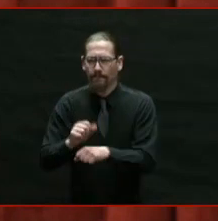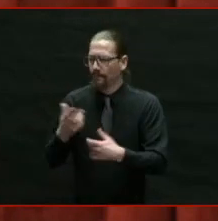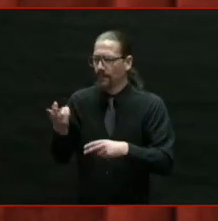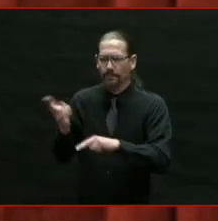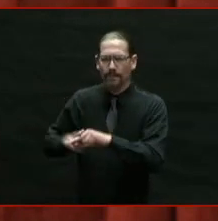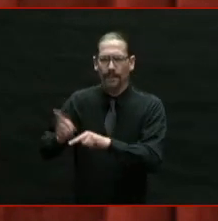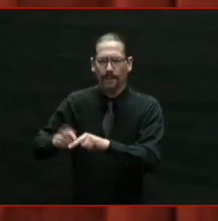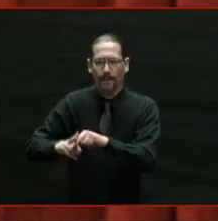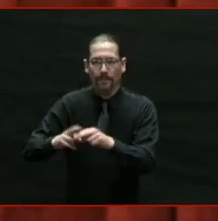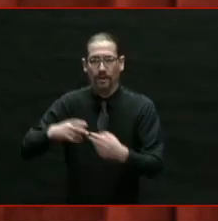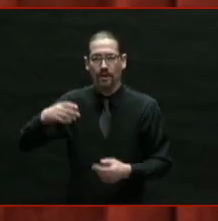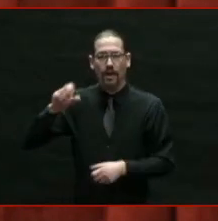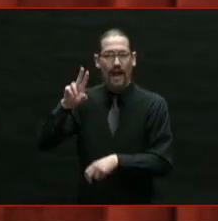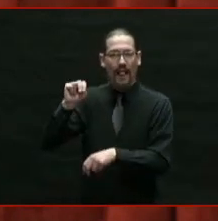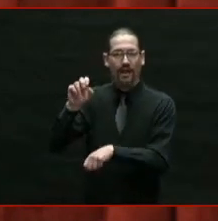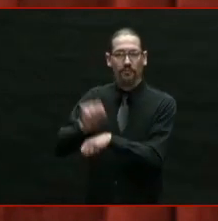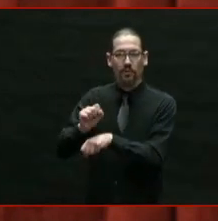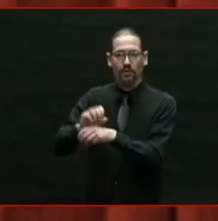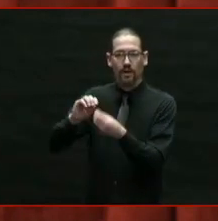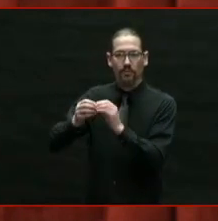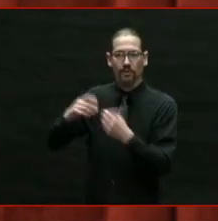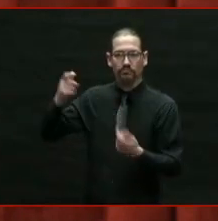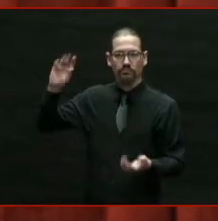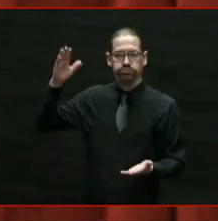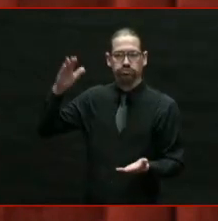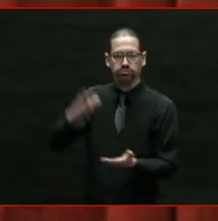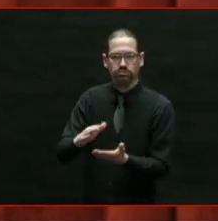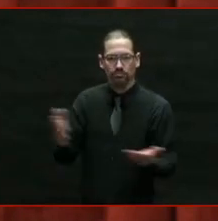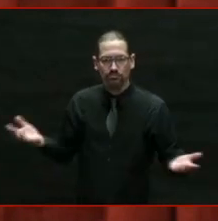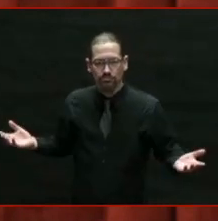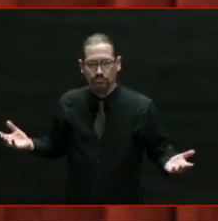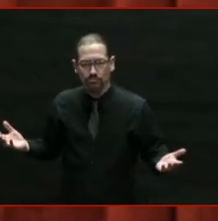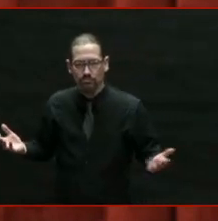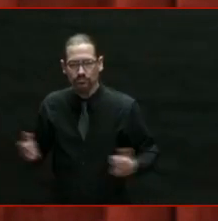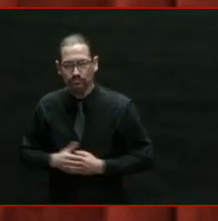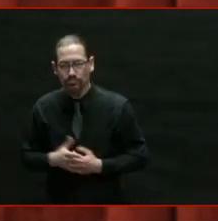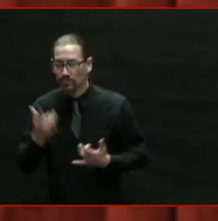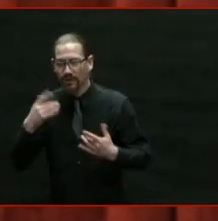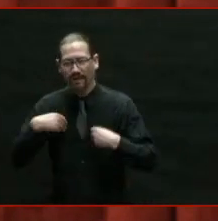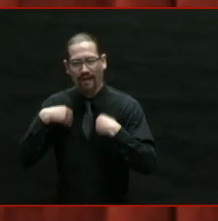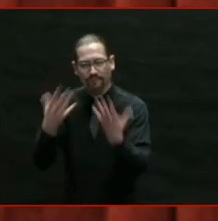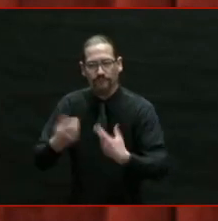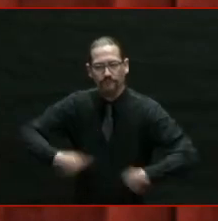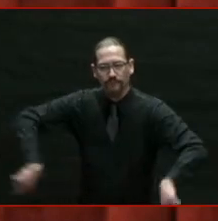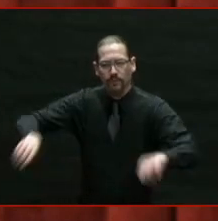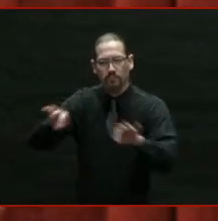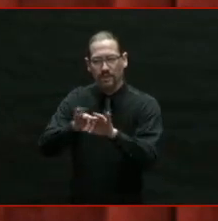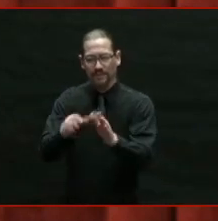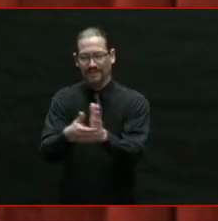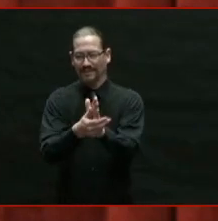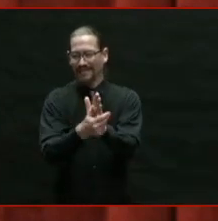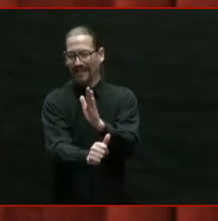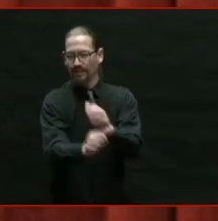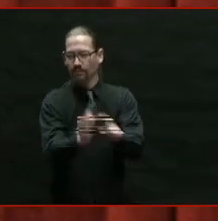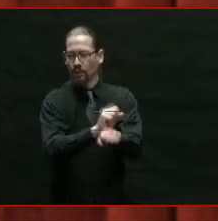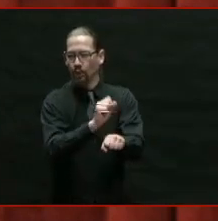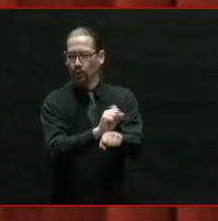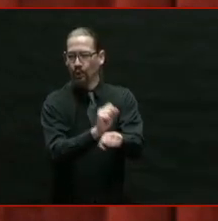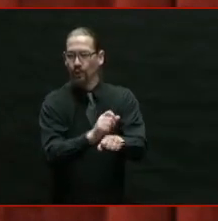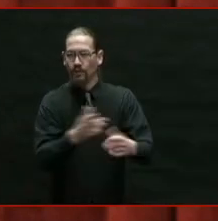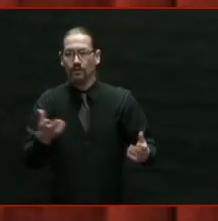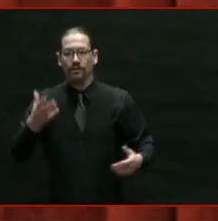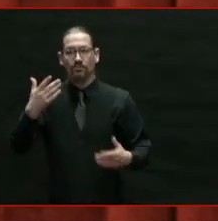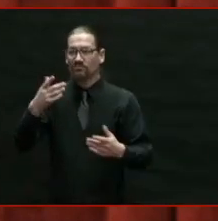We worked with businesses to give Rhode Islanders the skills they needed to get actual jobs in growing fields in Rhode Island.